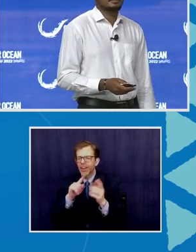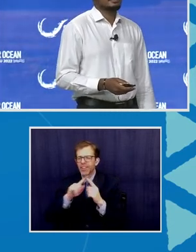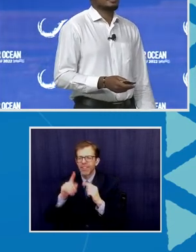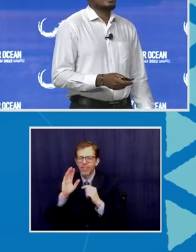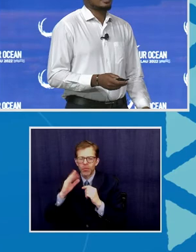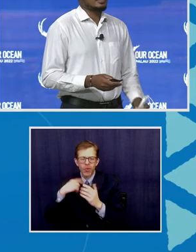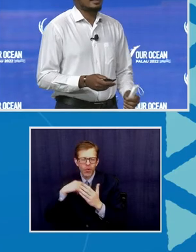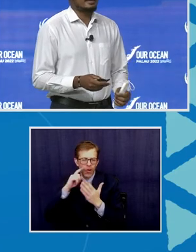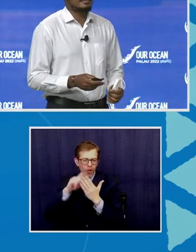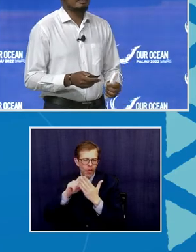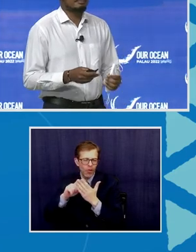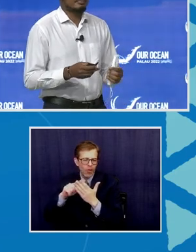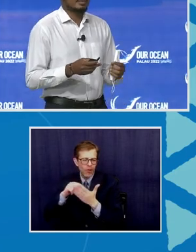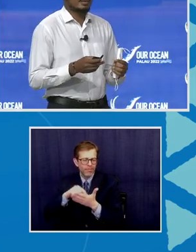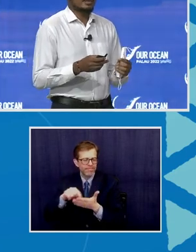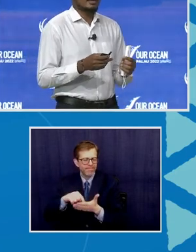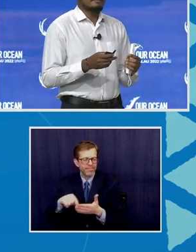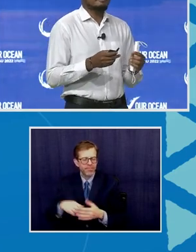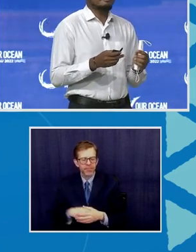today.